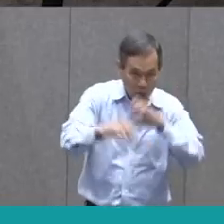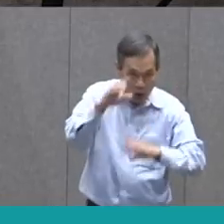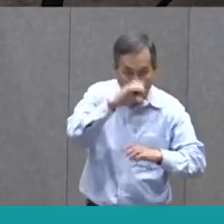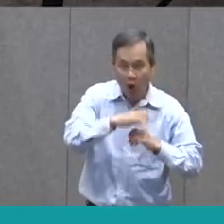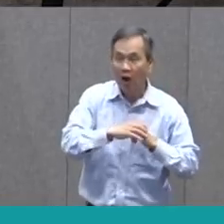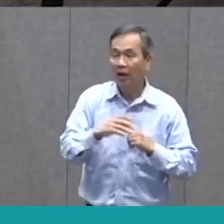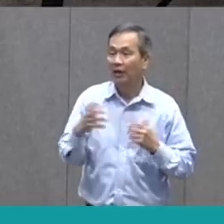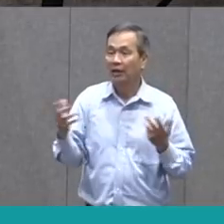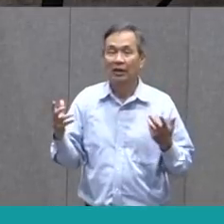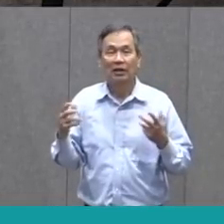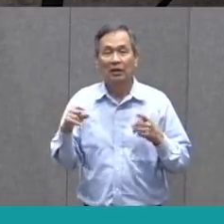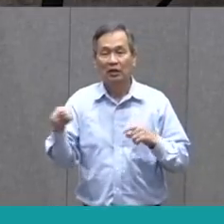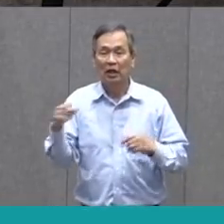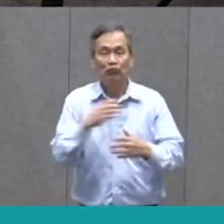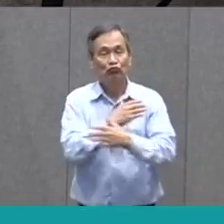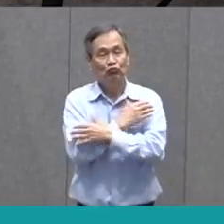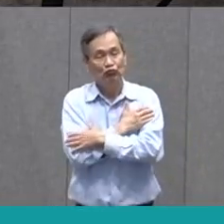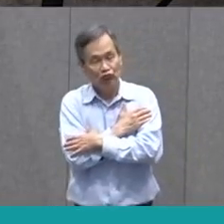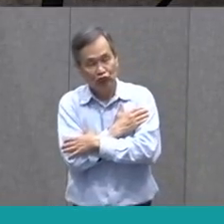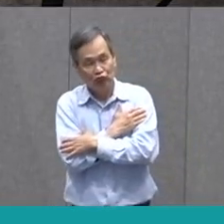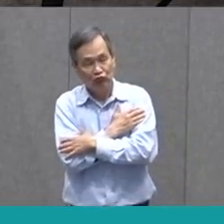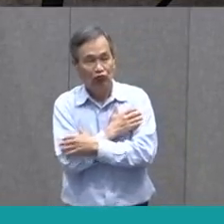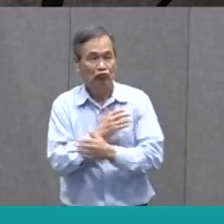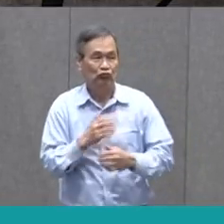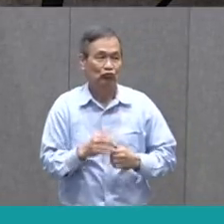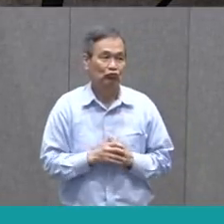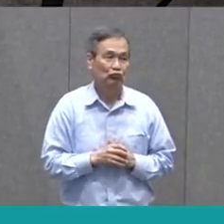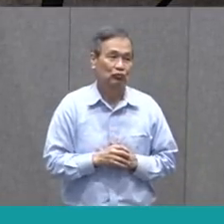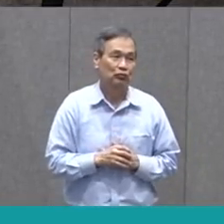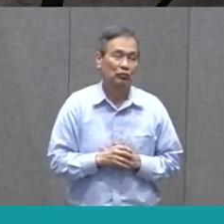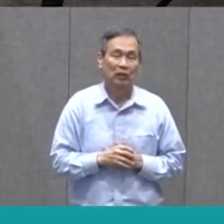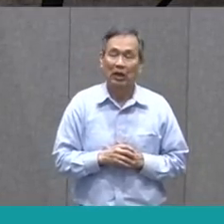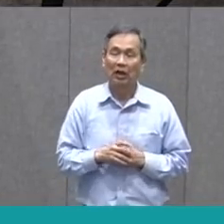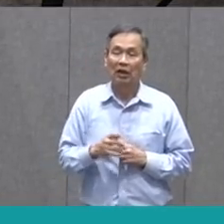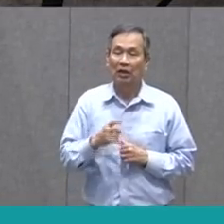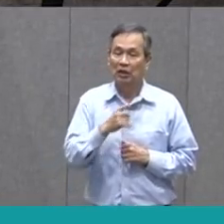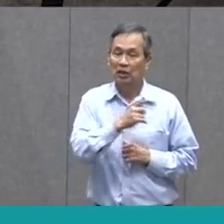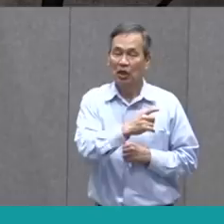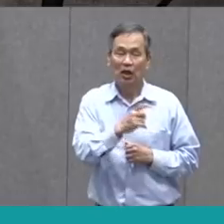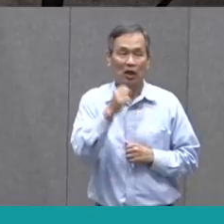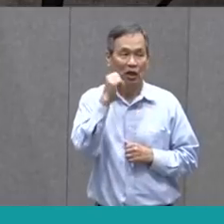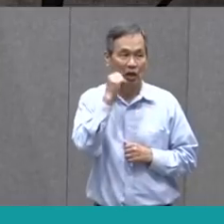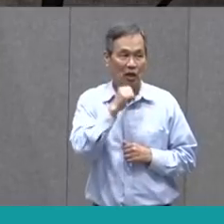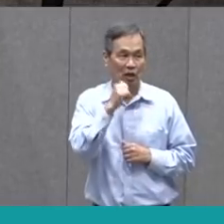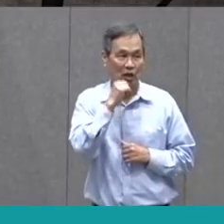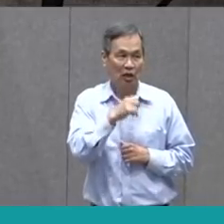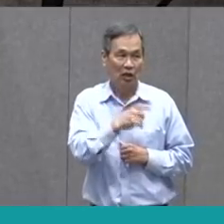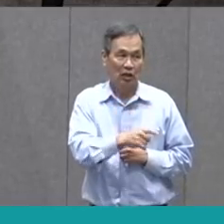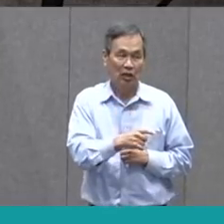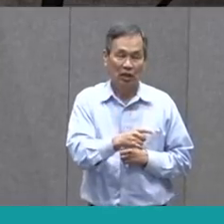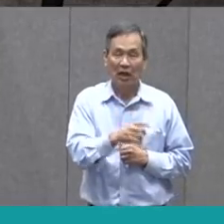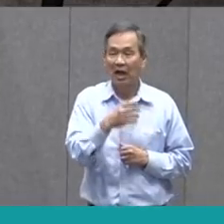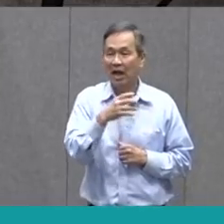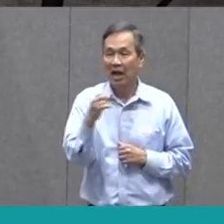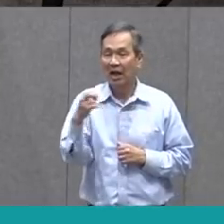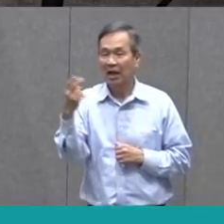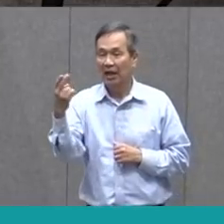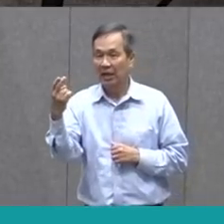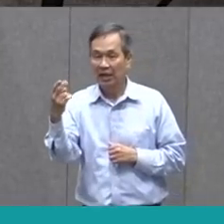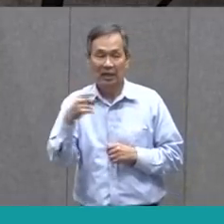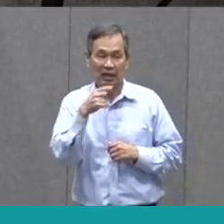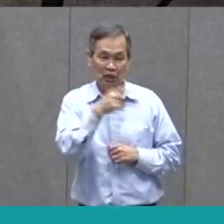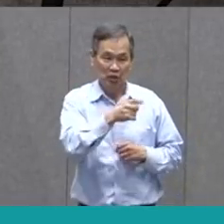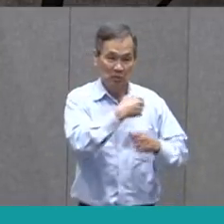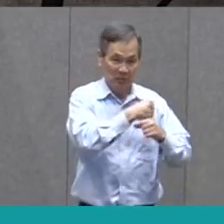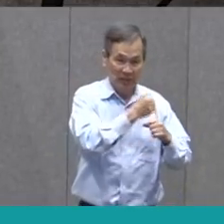and they relax. She makes things and he unmakes